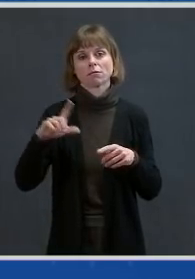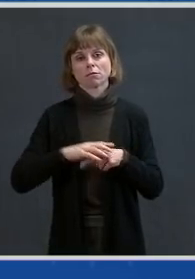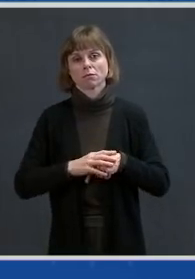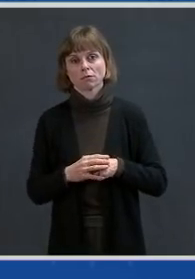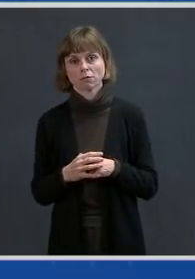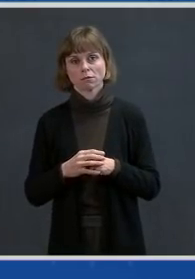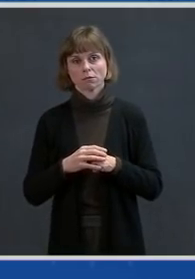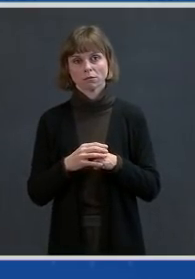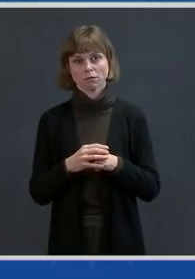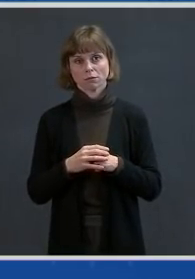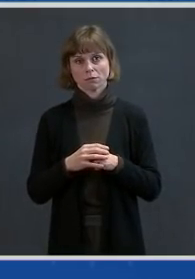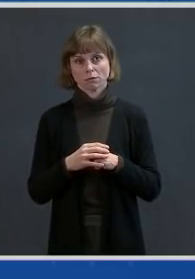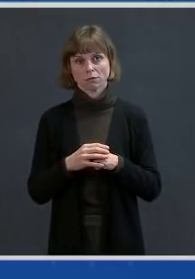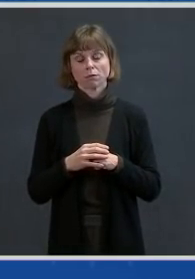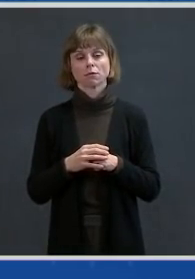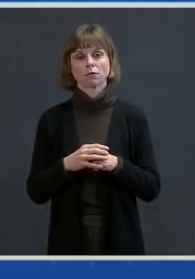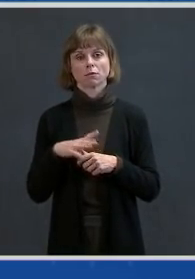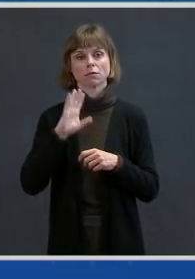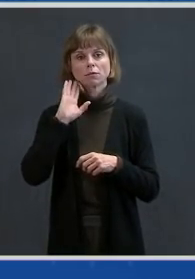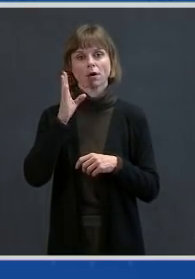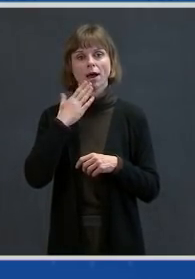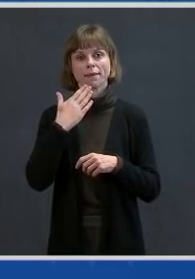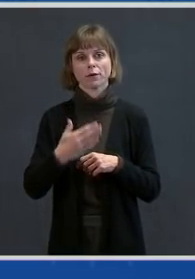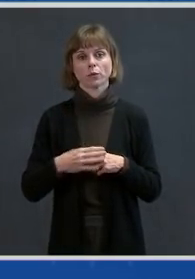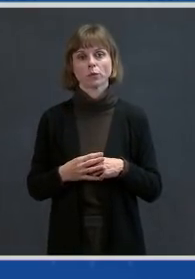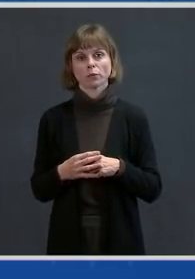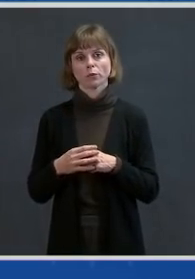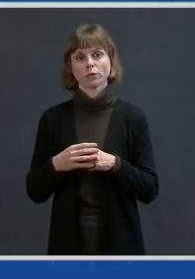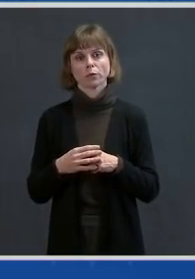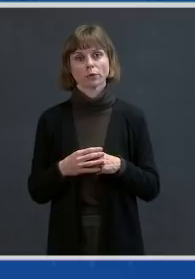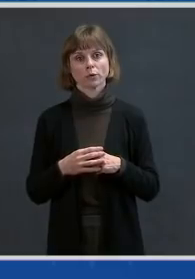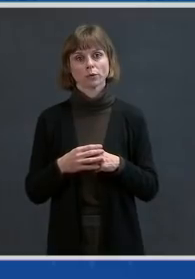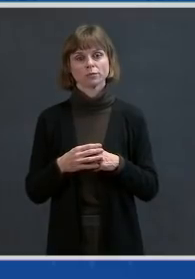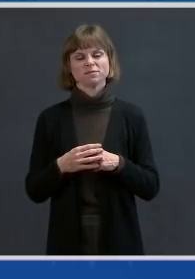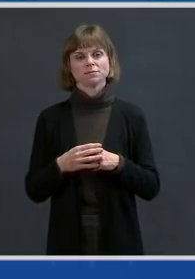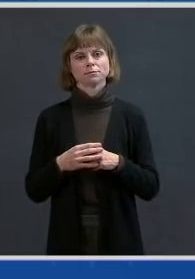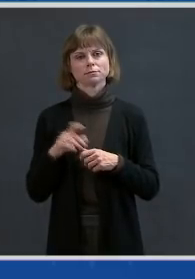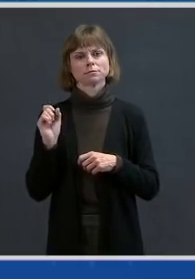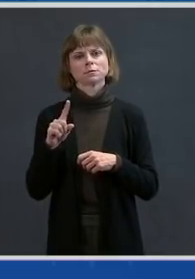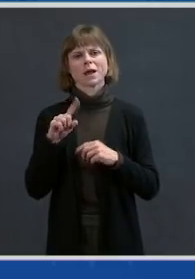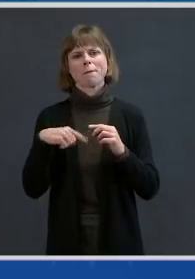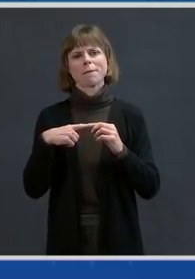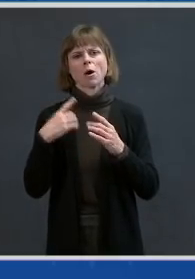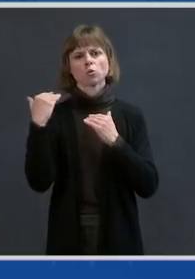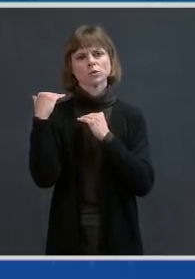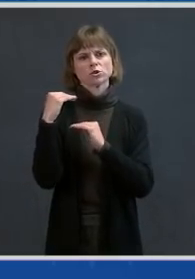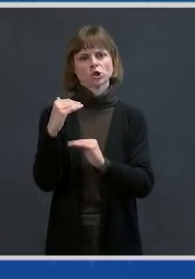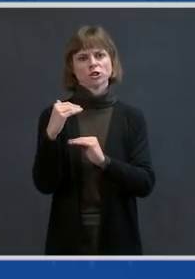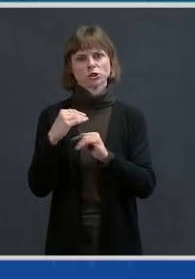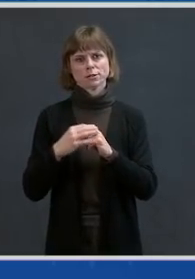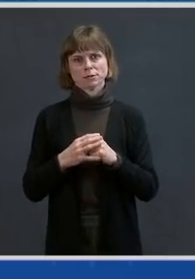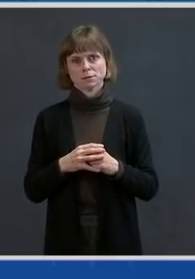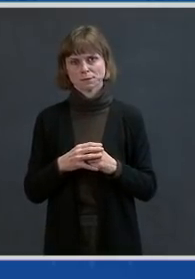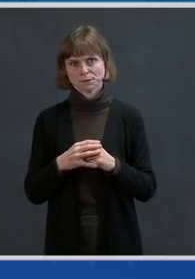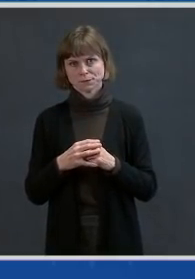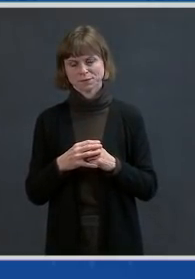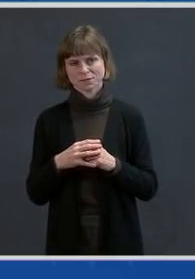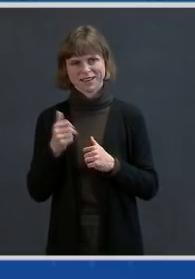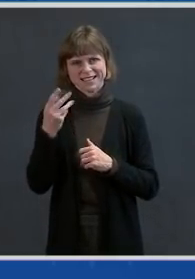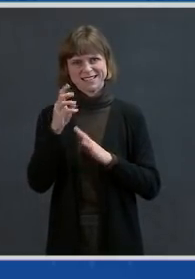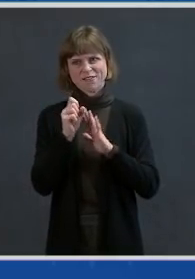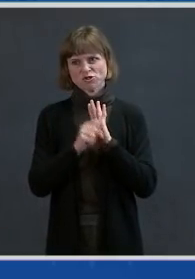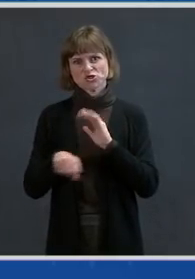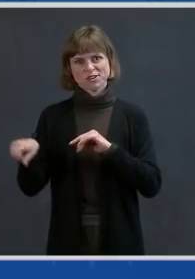The Hi, thanks. I wanted to ask about restrictions. We've seen several states lifting